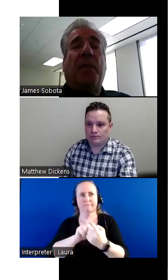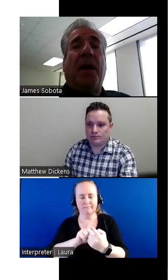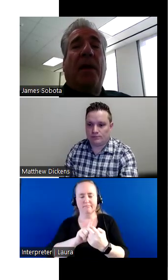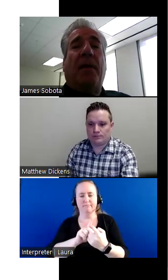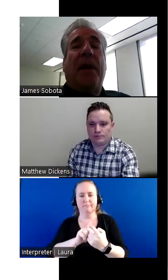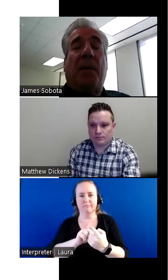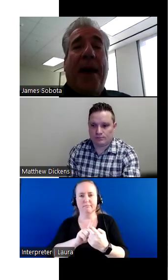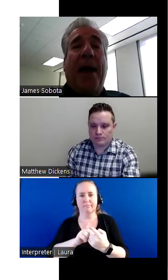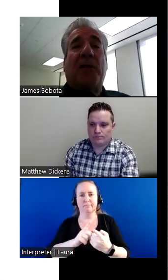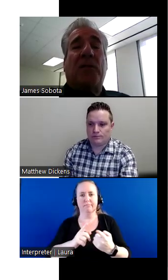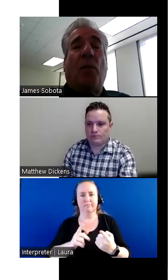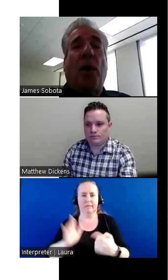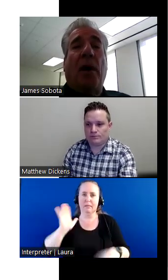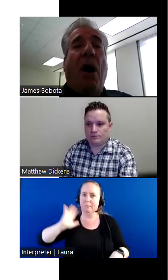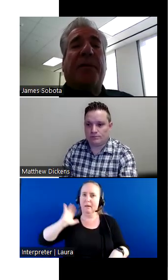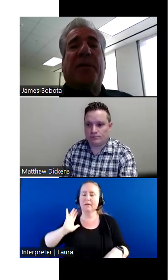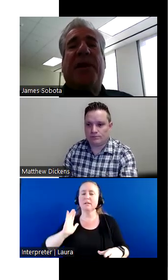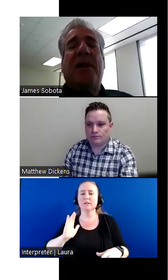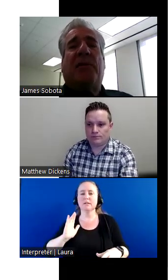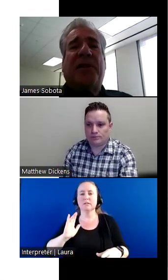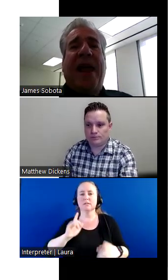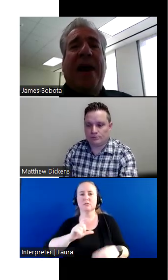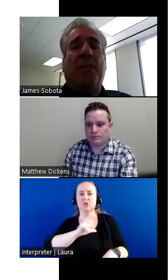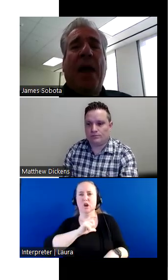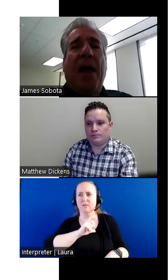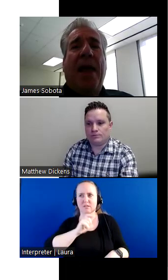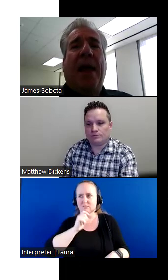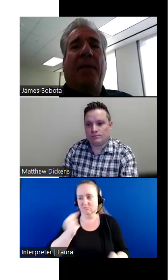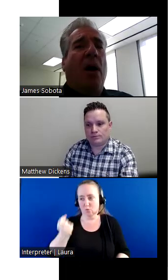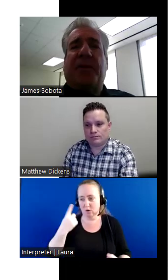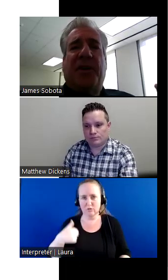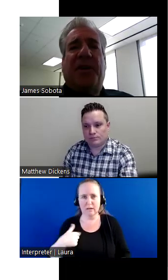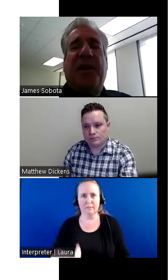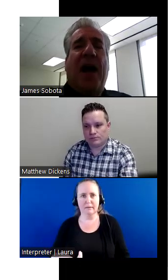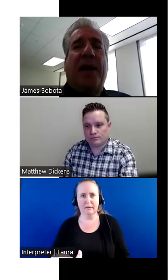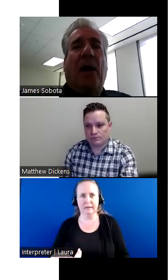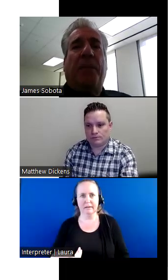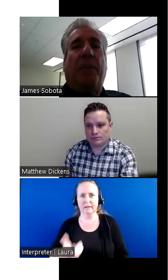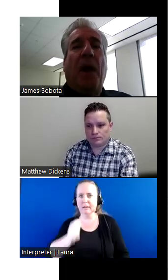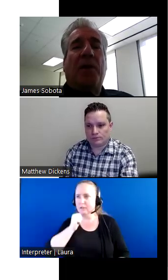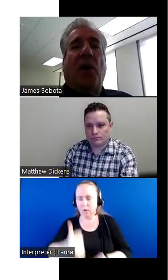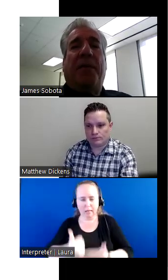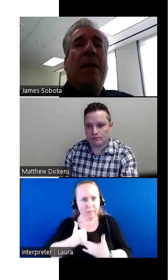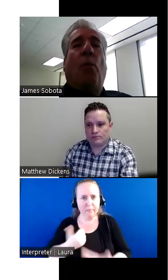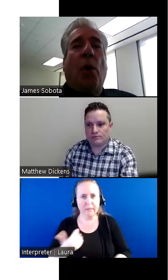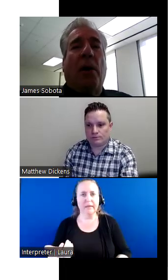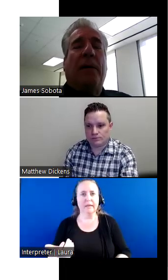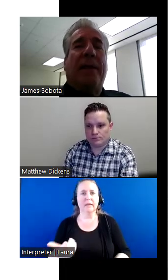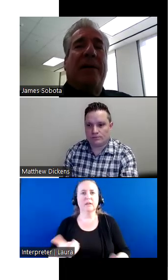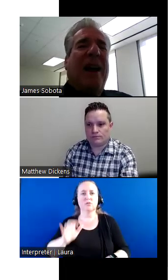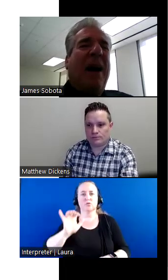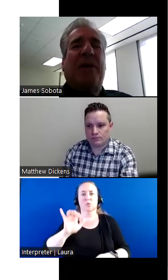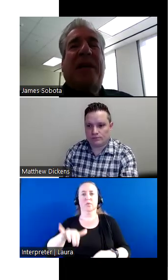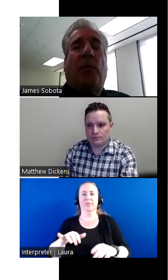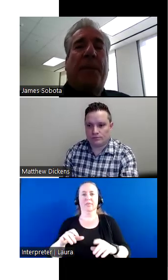in the past where officers didn't understand them and officers just did not help them. So that word,